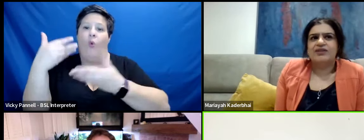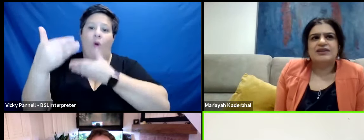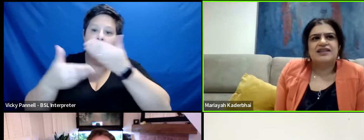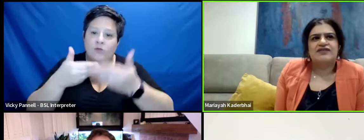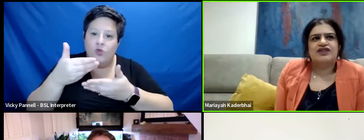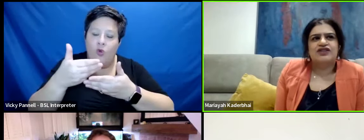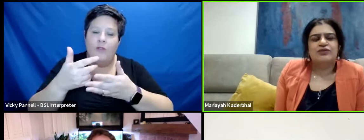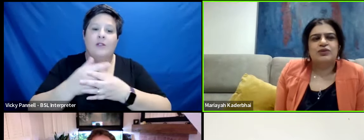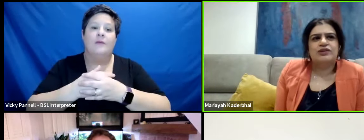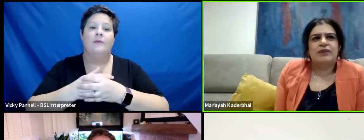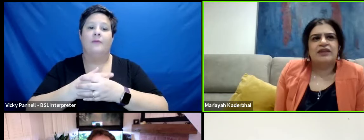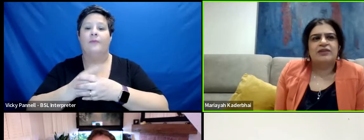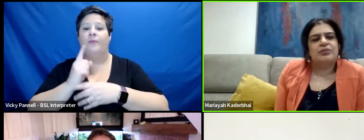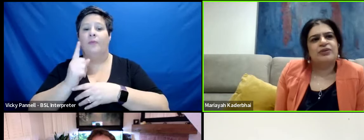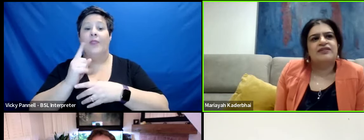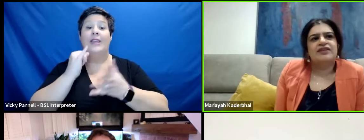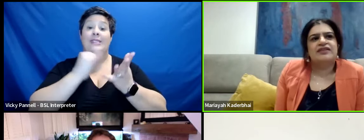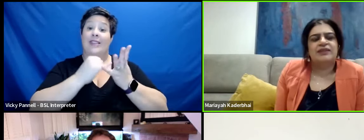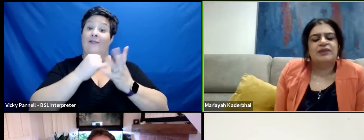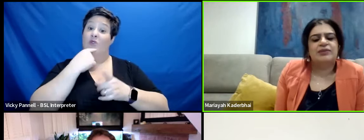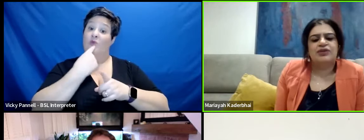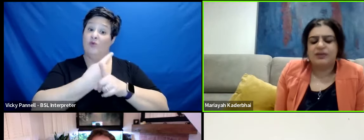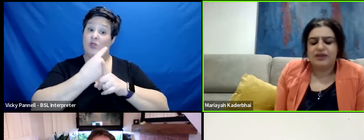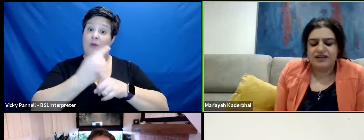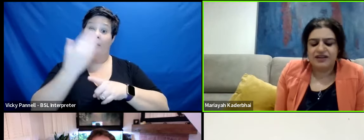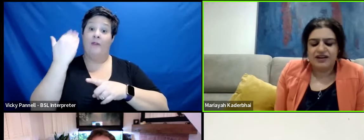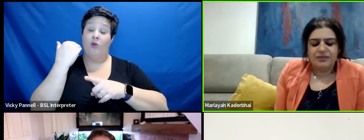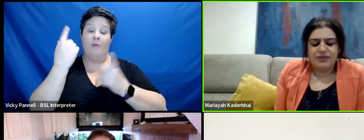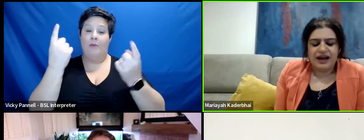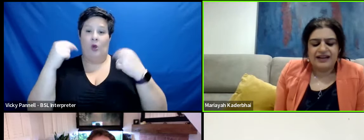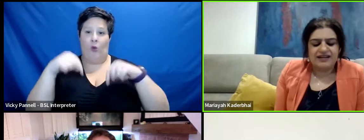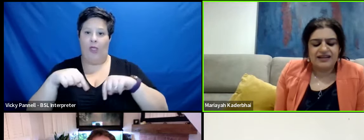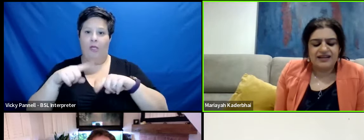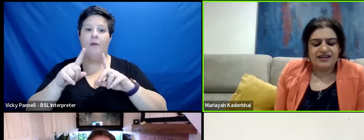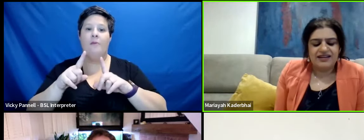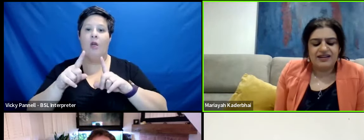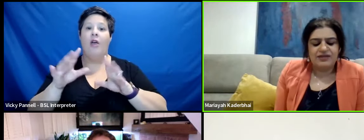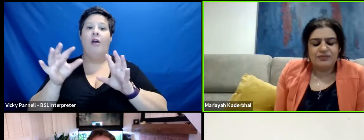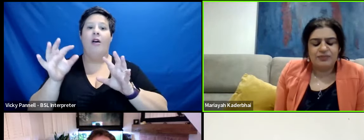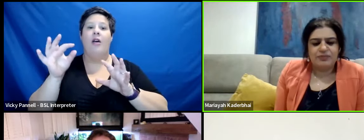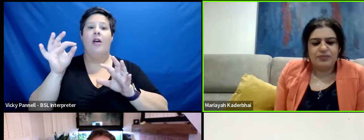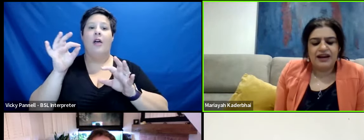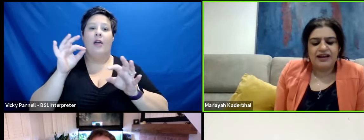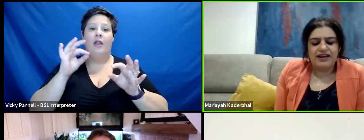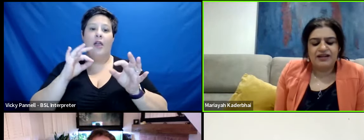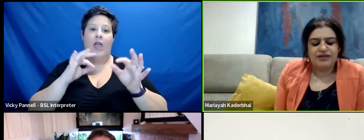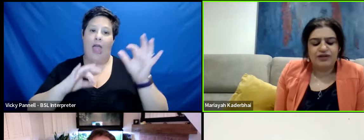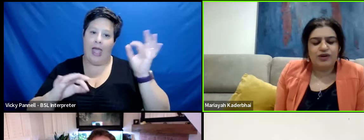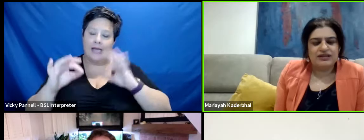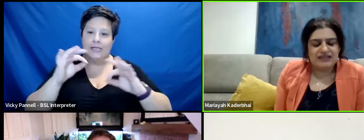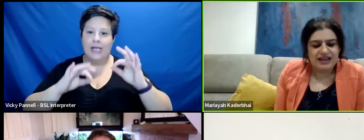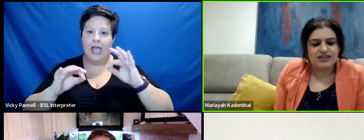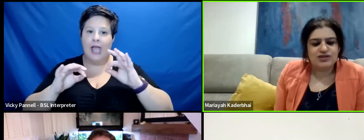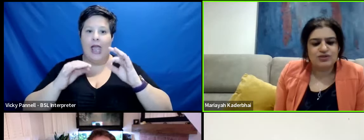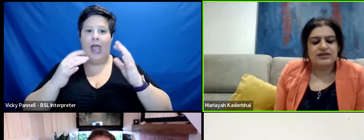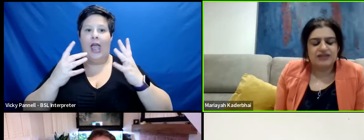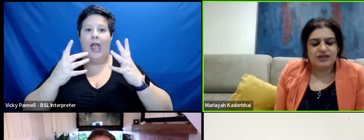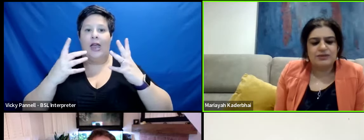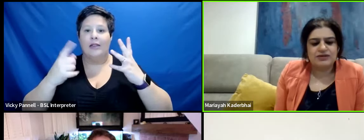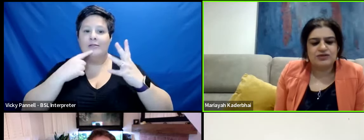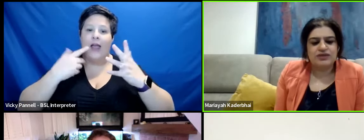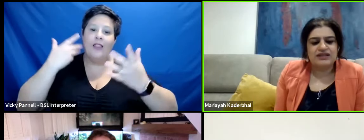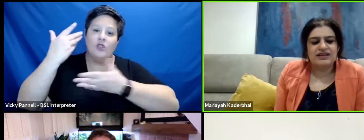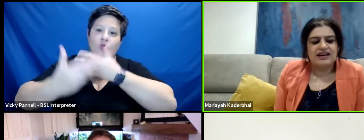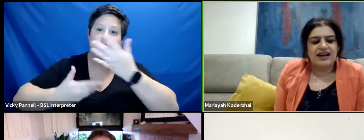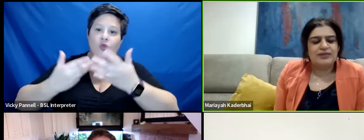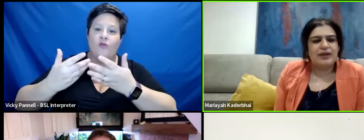I know that Stephen you've talked about this previously maybe not here but kind of acting and playing roles and telling stories and